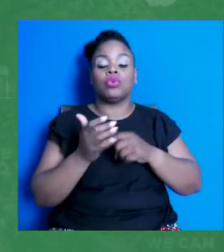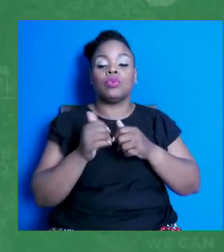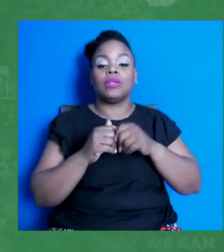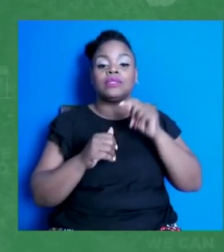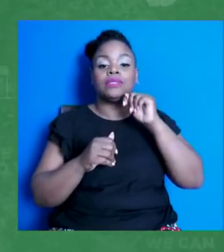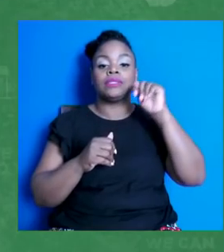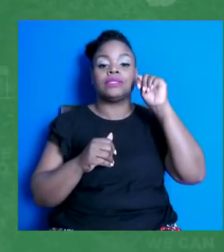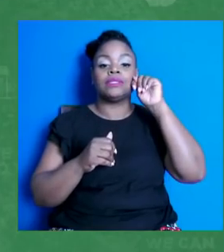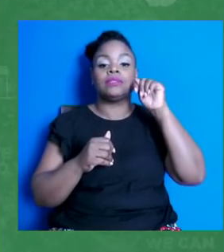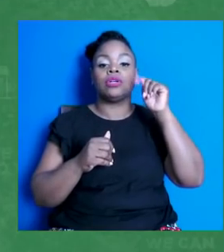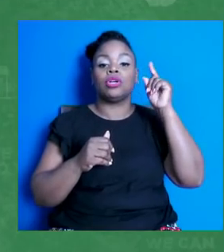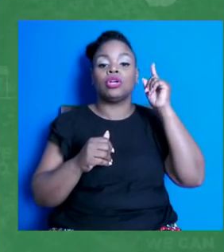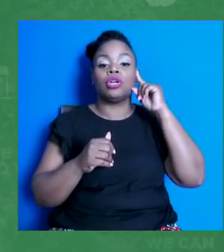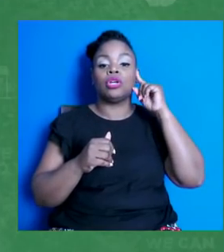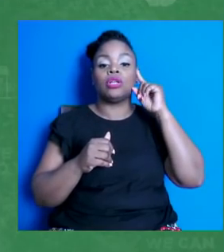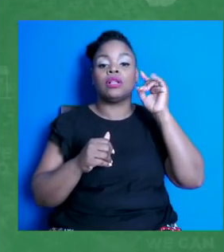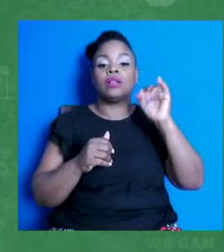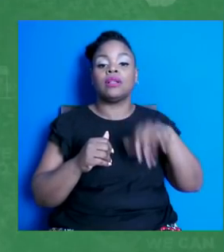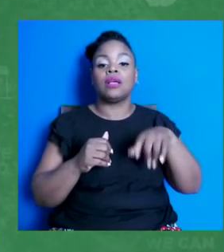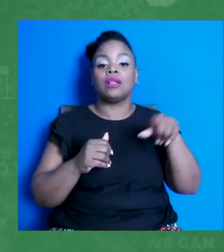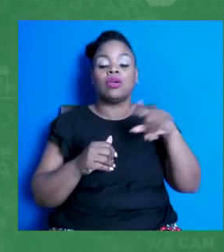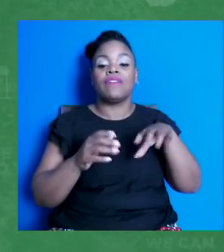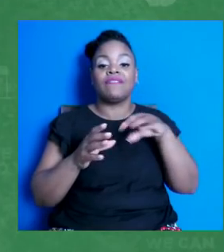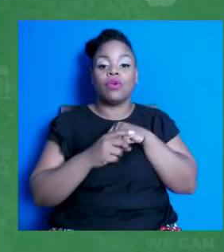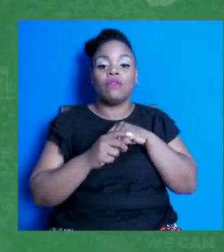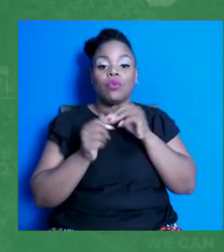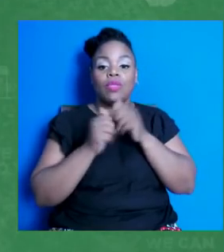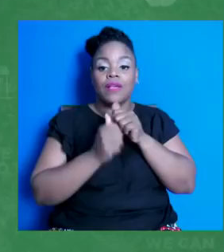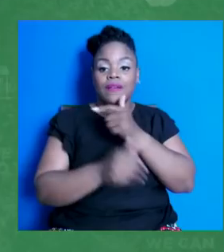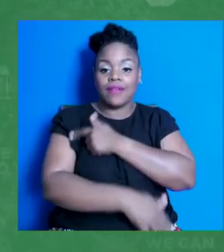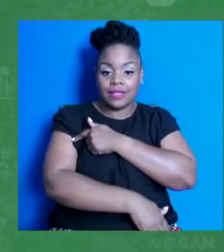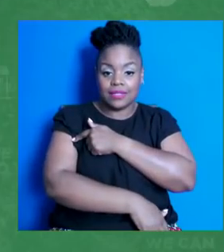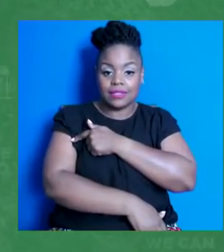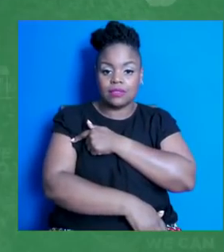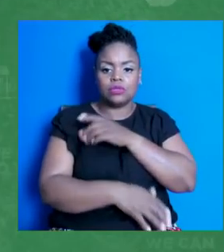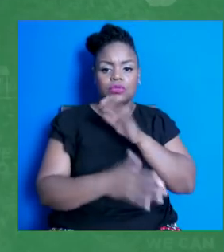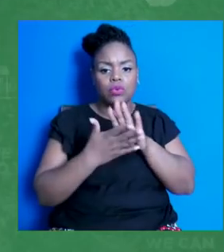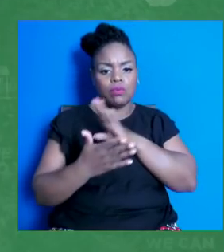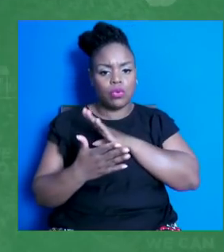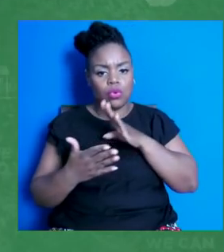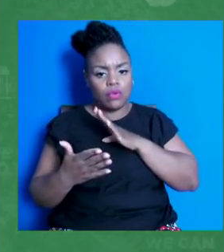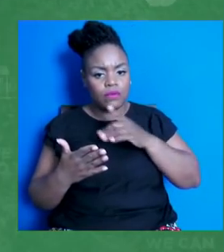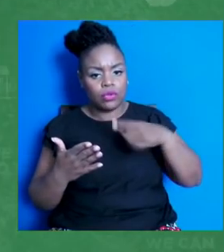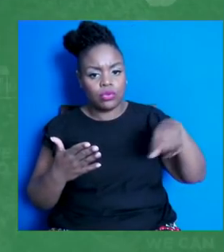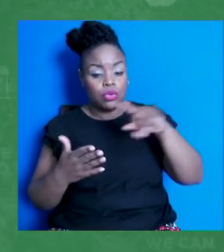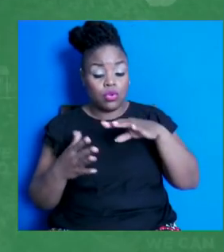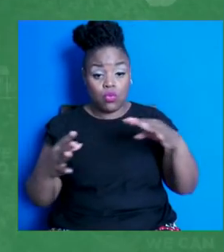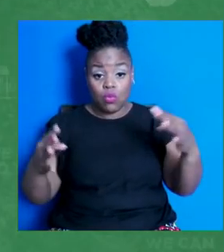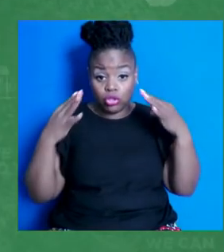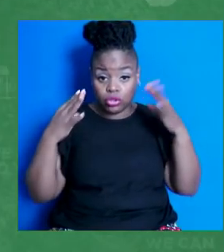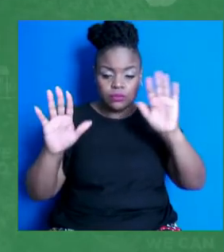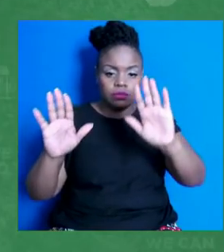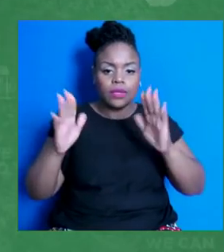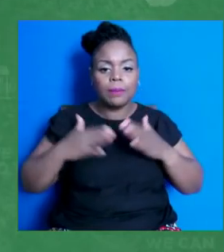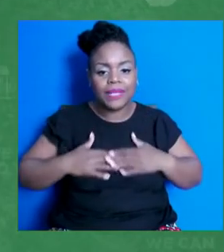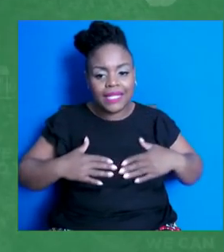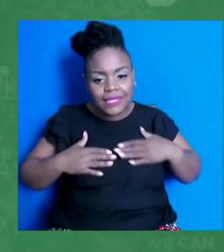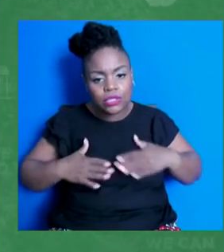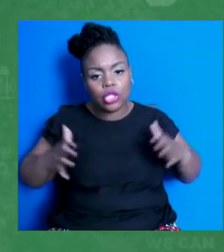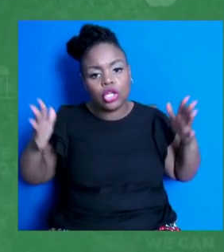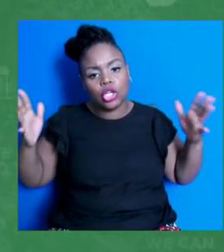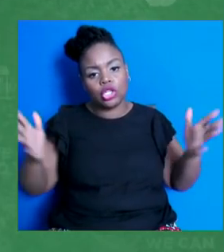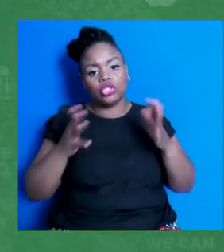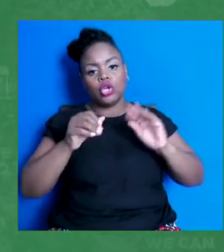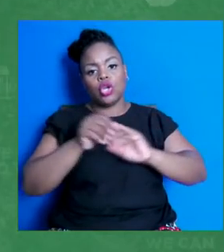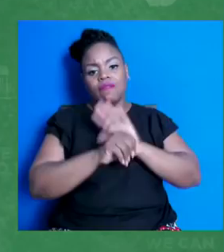get vaccinated. School board members, if you're watching, please promote the COVID-19 vaccine, as well as routine vaccinations in your